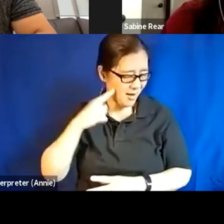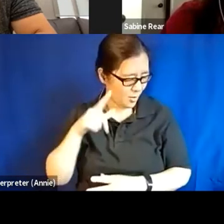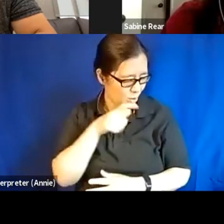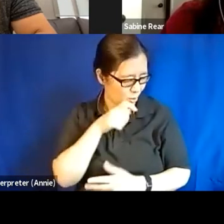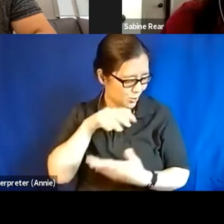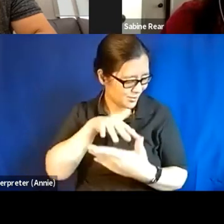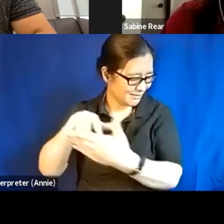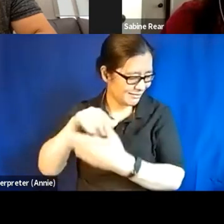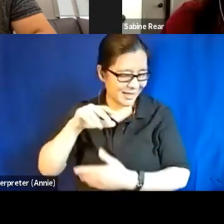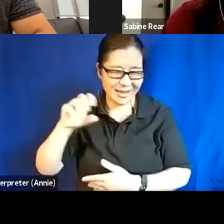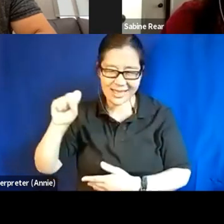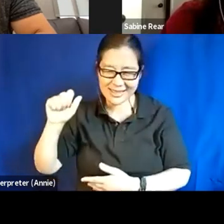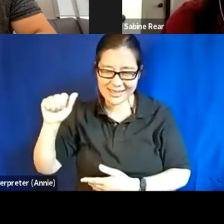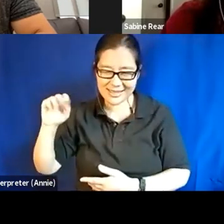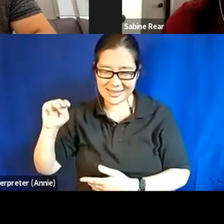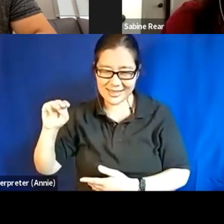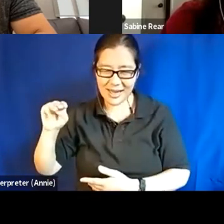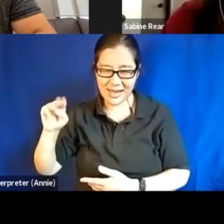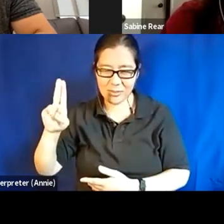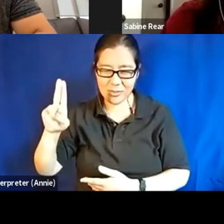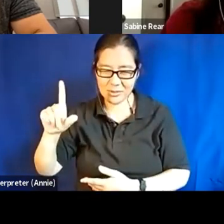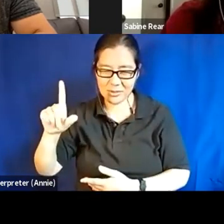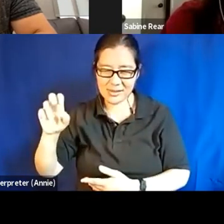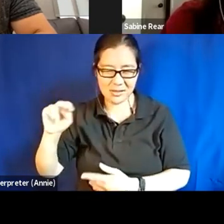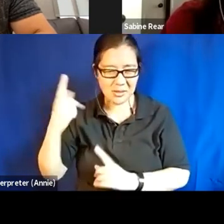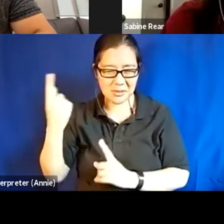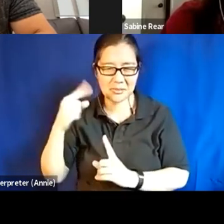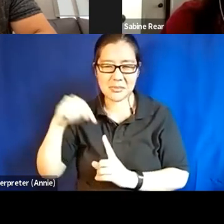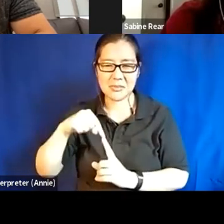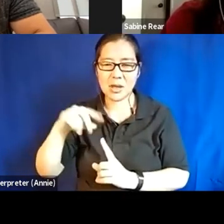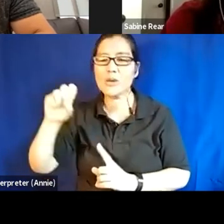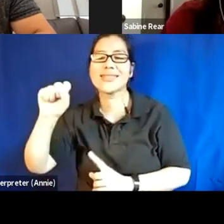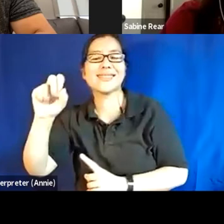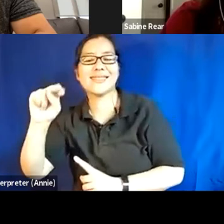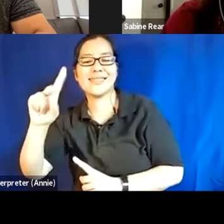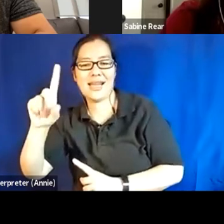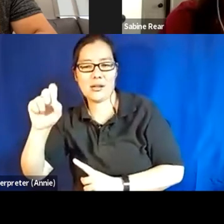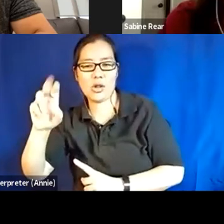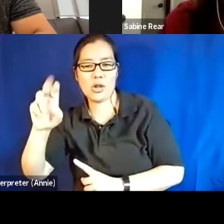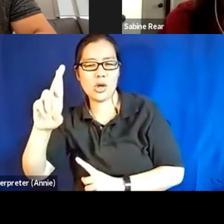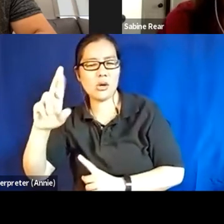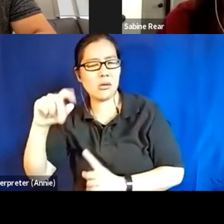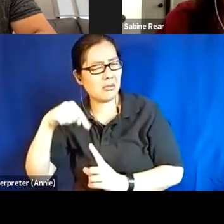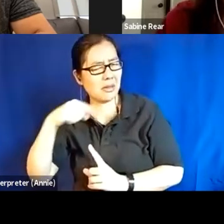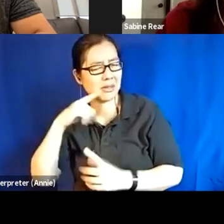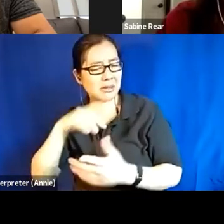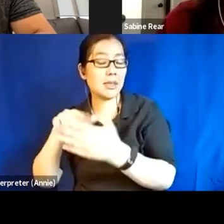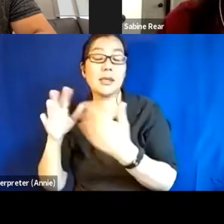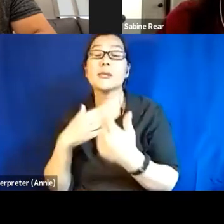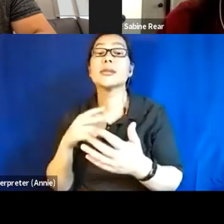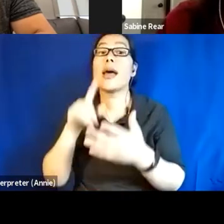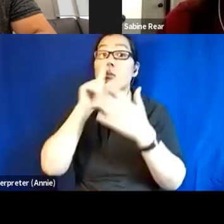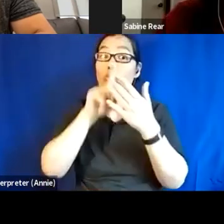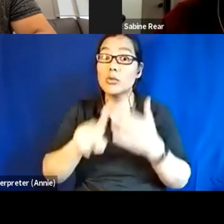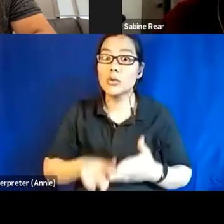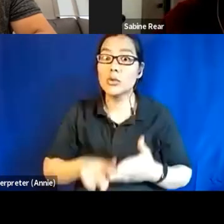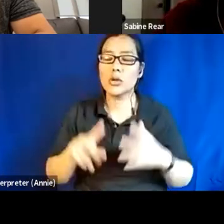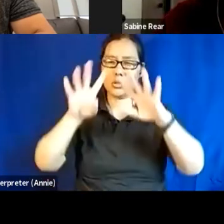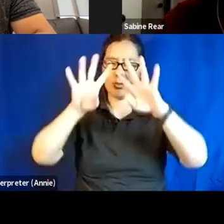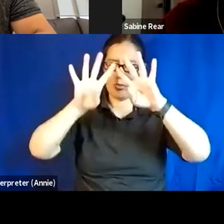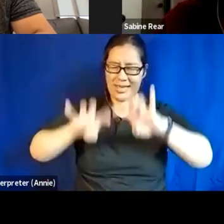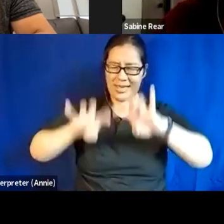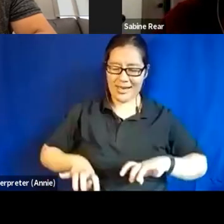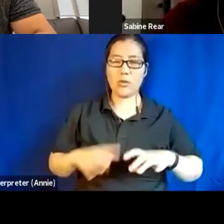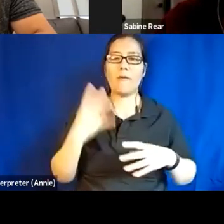Uh, but this study basically, or this, this, this information or this research, uh, breaks it down to four